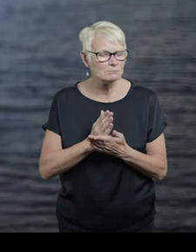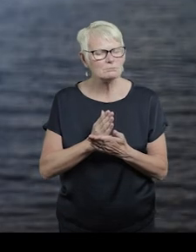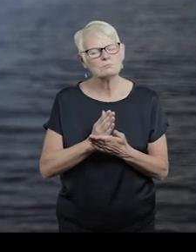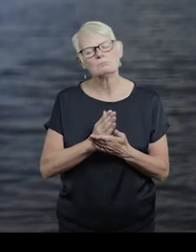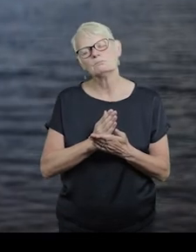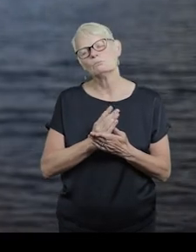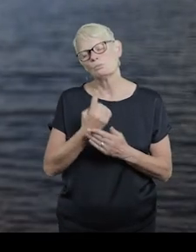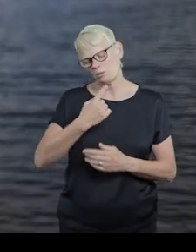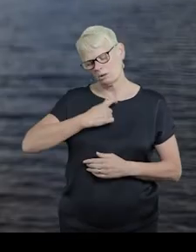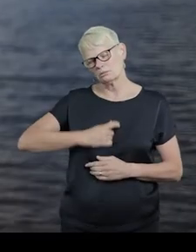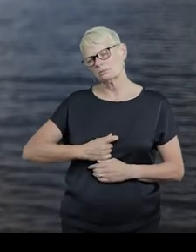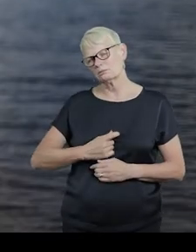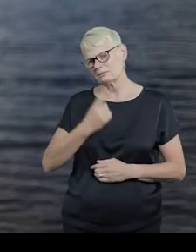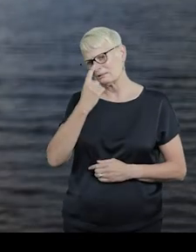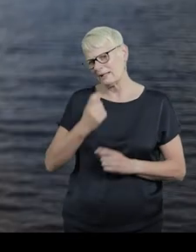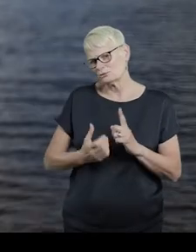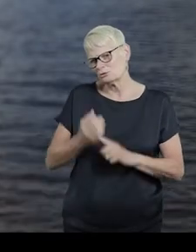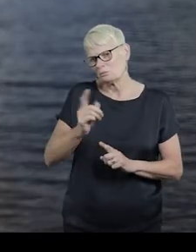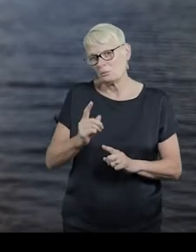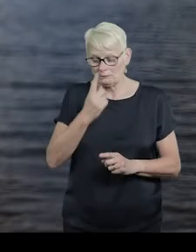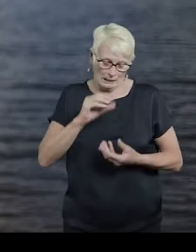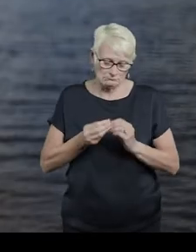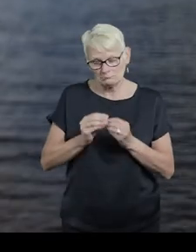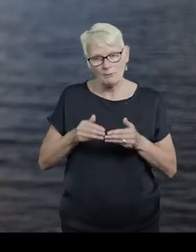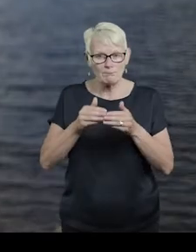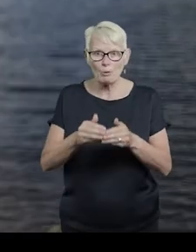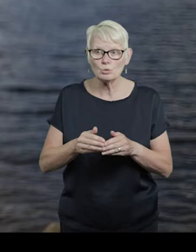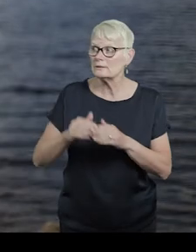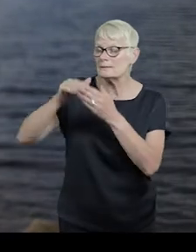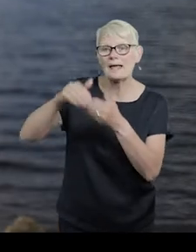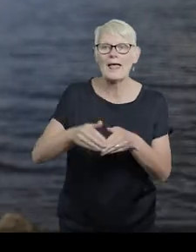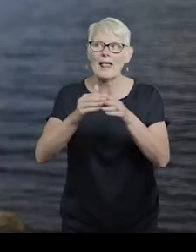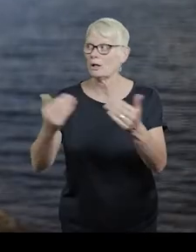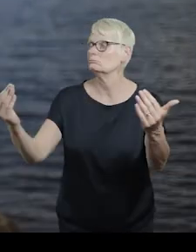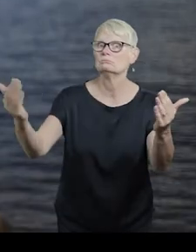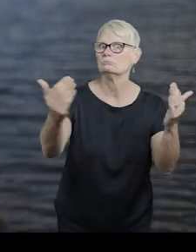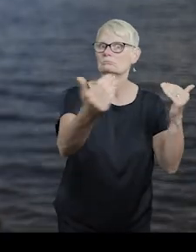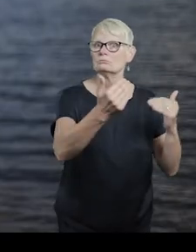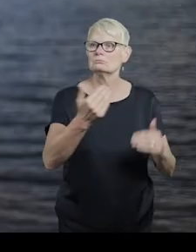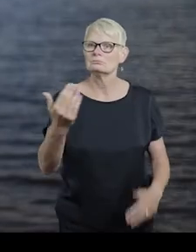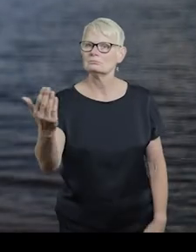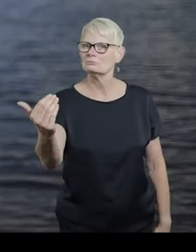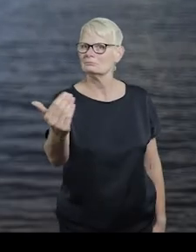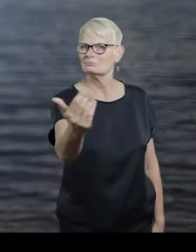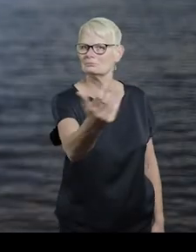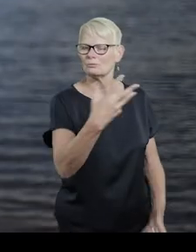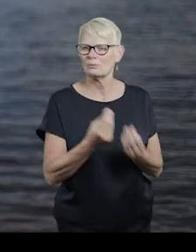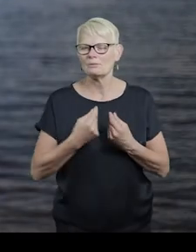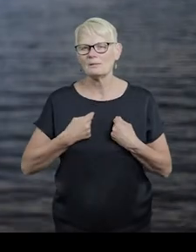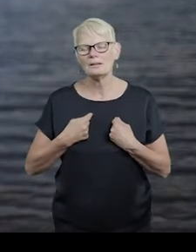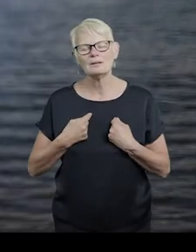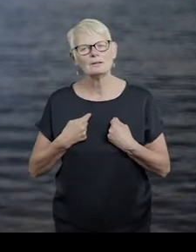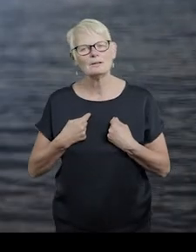What can one voice do? Make a boat. Set sail. Call you to sea. Call you to sea